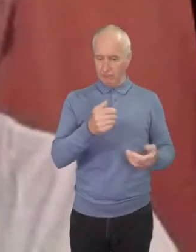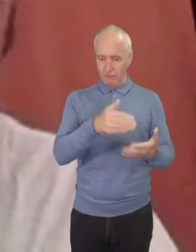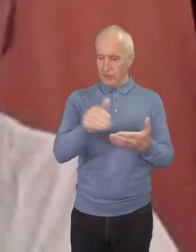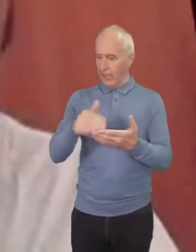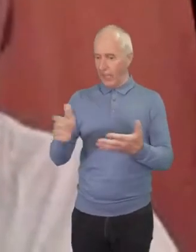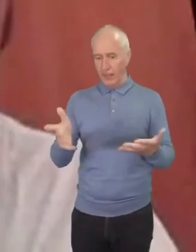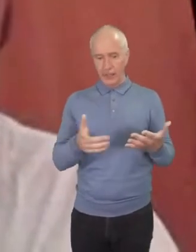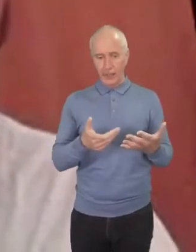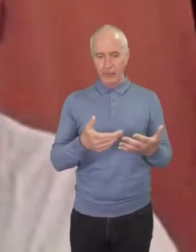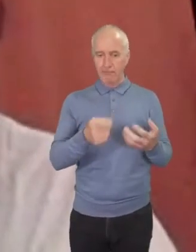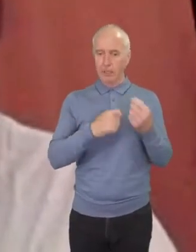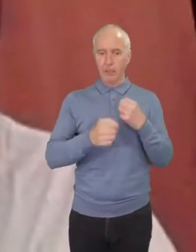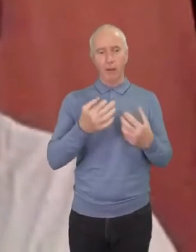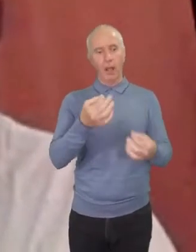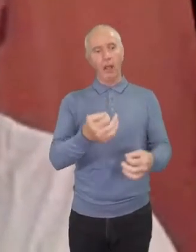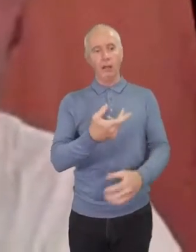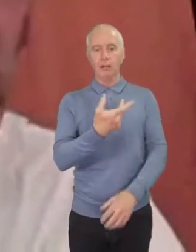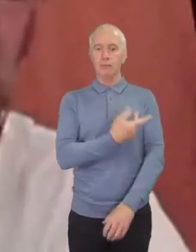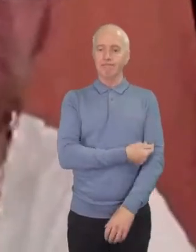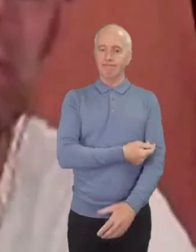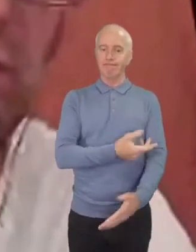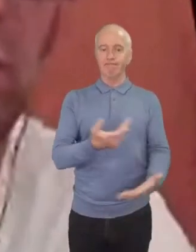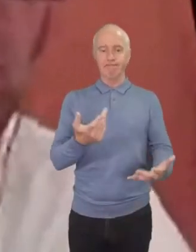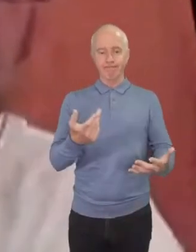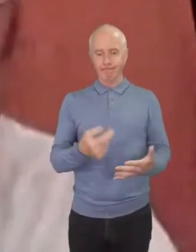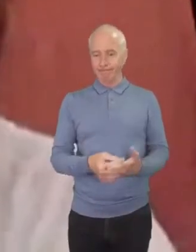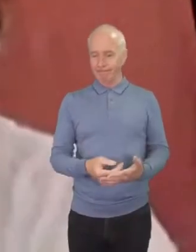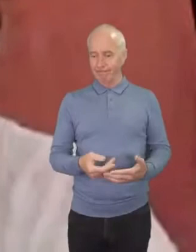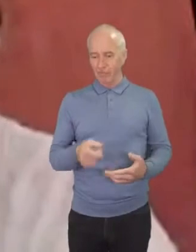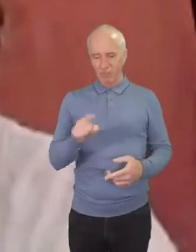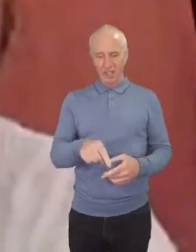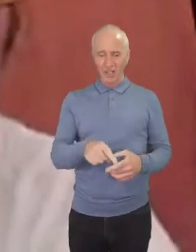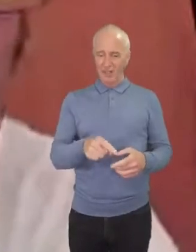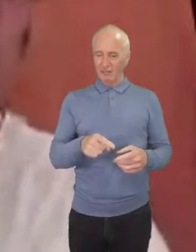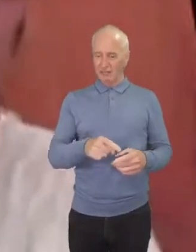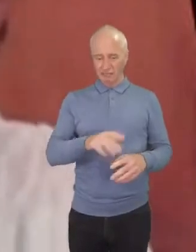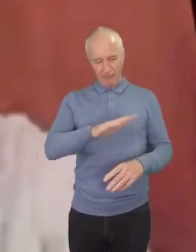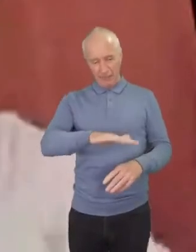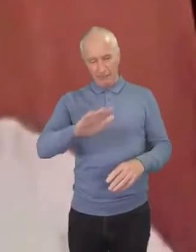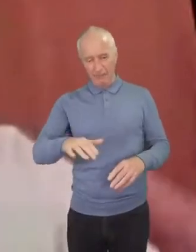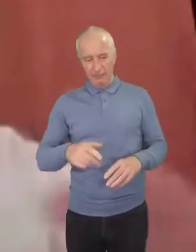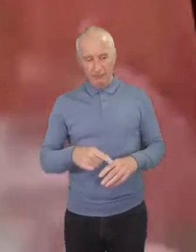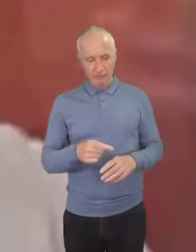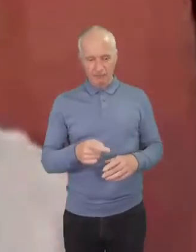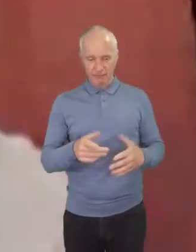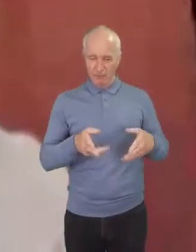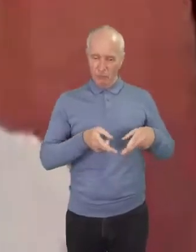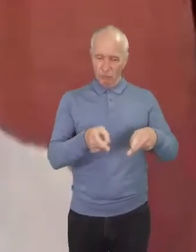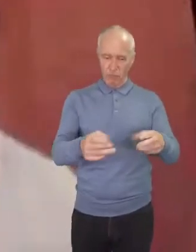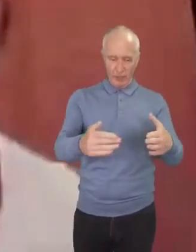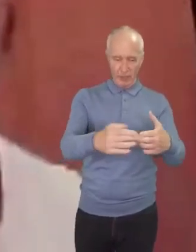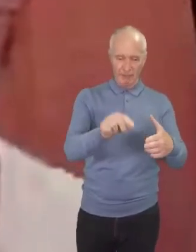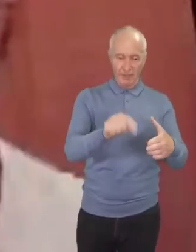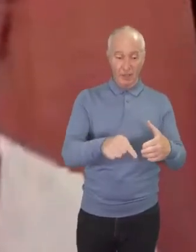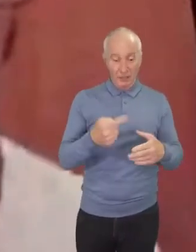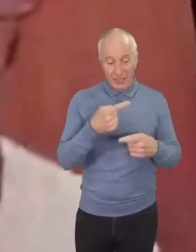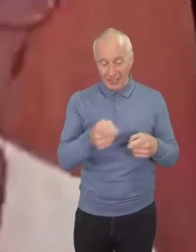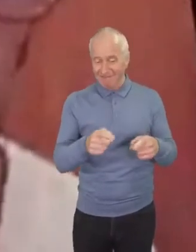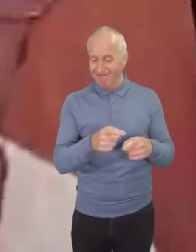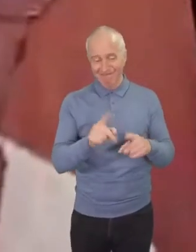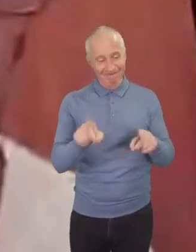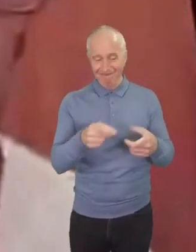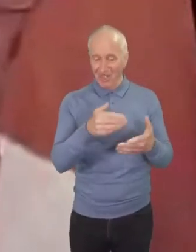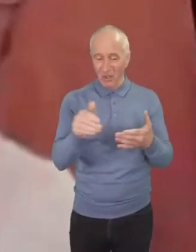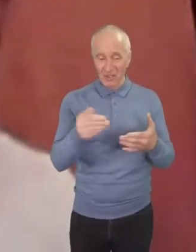important because you we can't just tell kids on the corner not to sell drugs unless we create some alternative